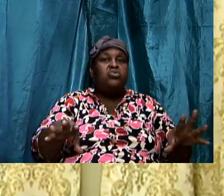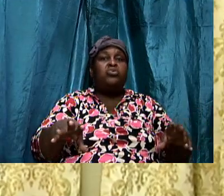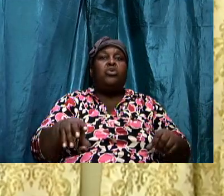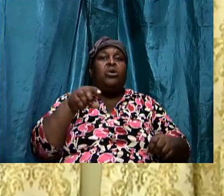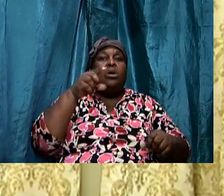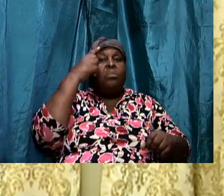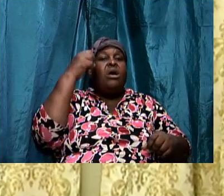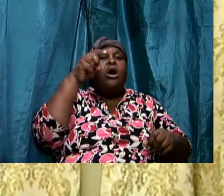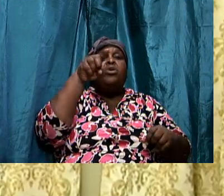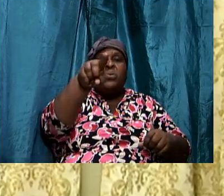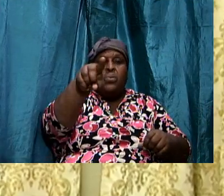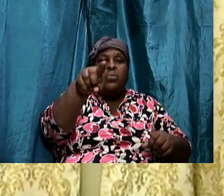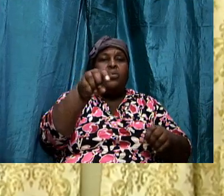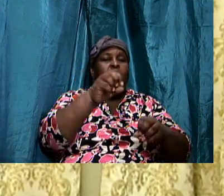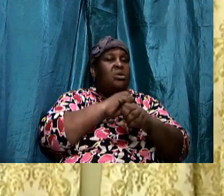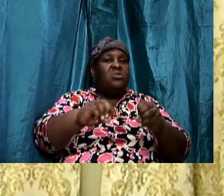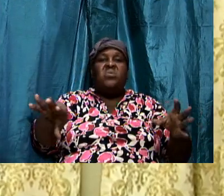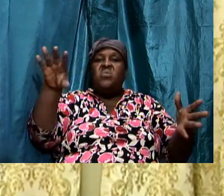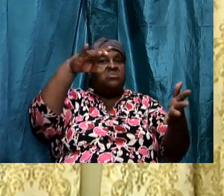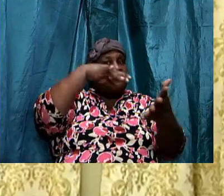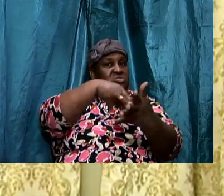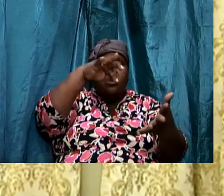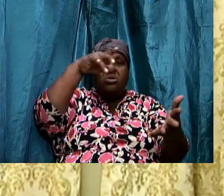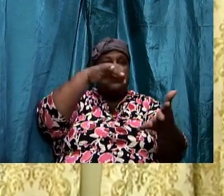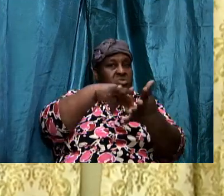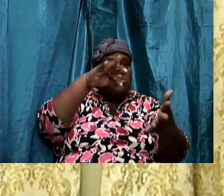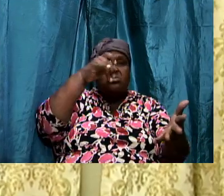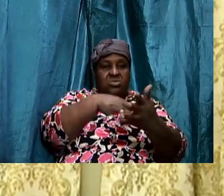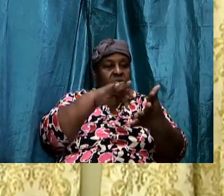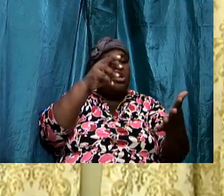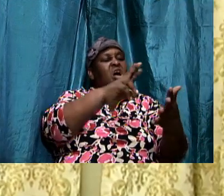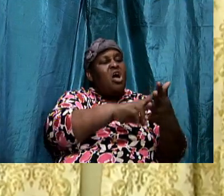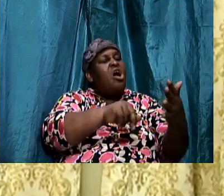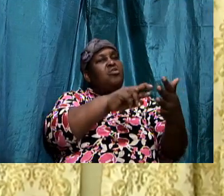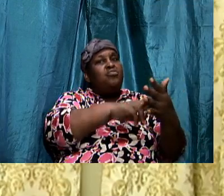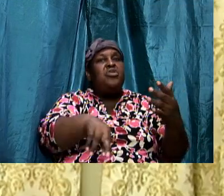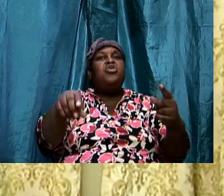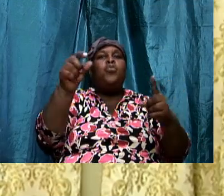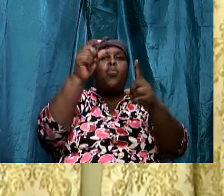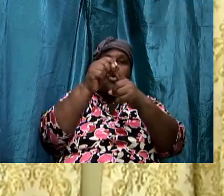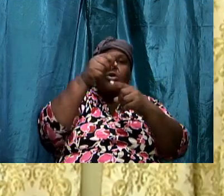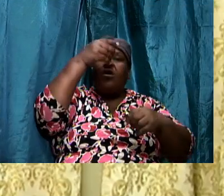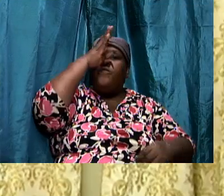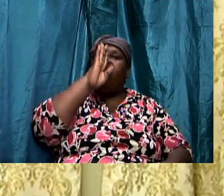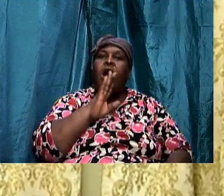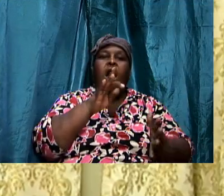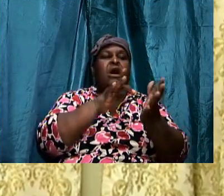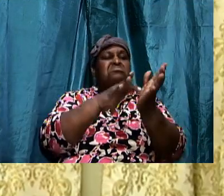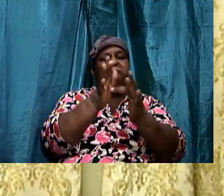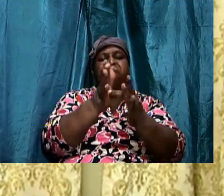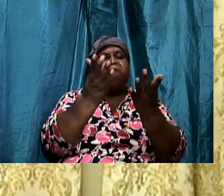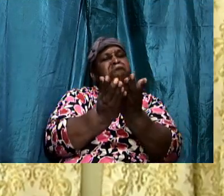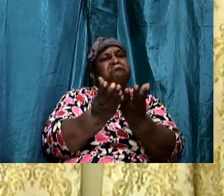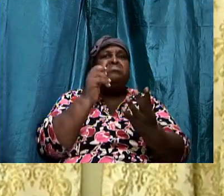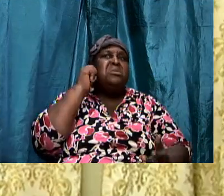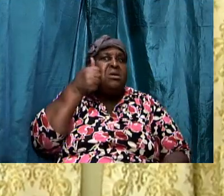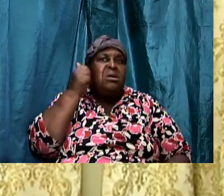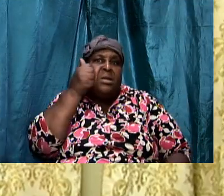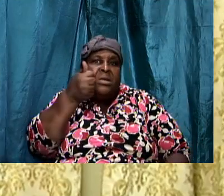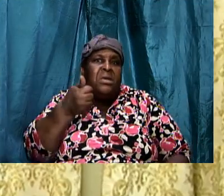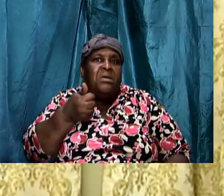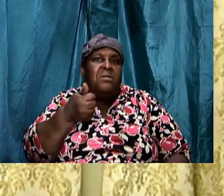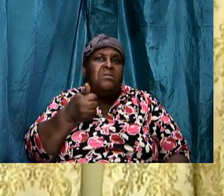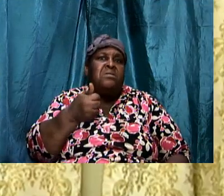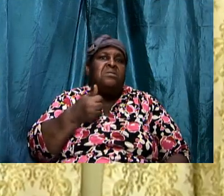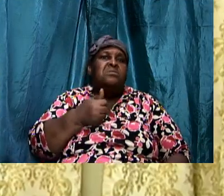in the arsenal that will cause us to fight back and to strike and to cut and to stab